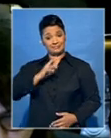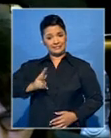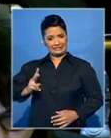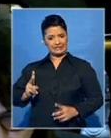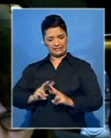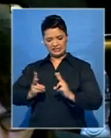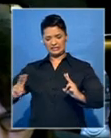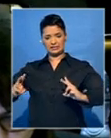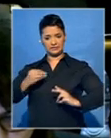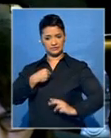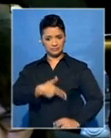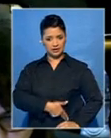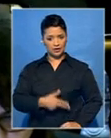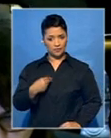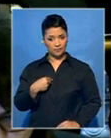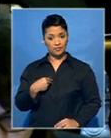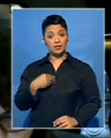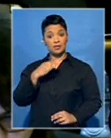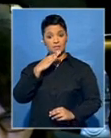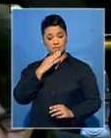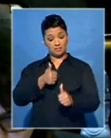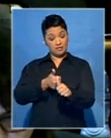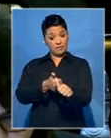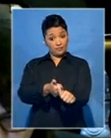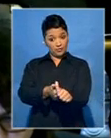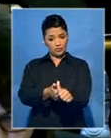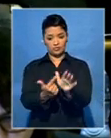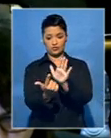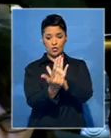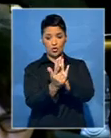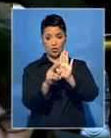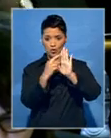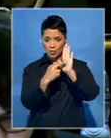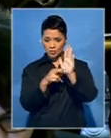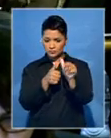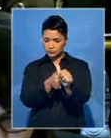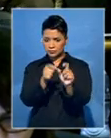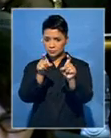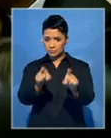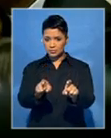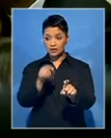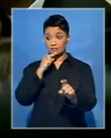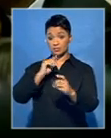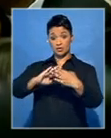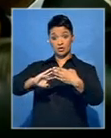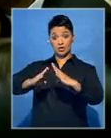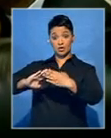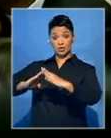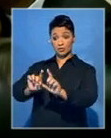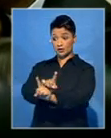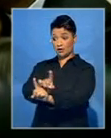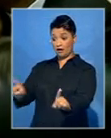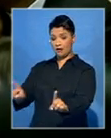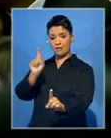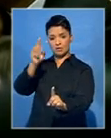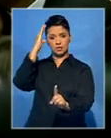within the constraints of the law so that you and I, Chair, can have our